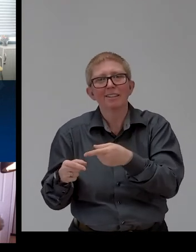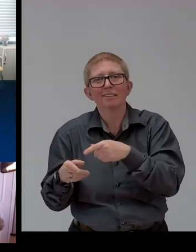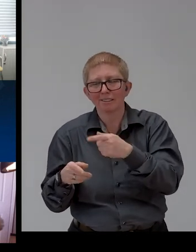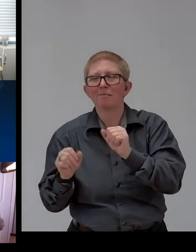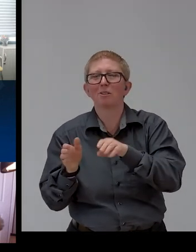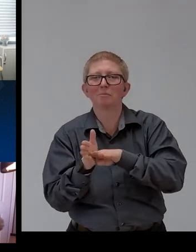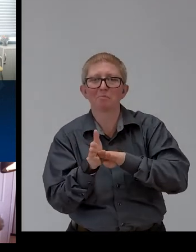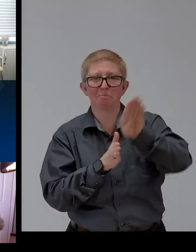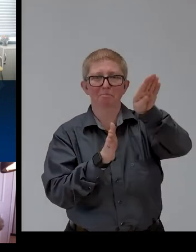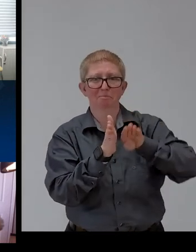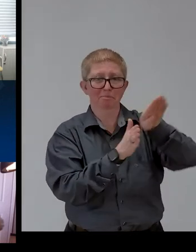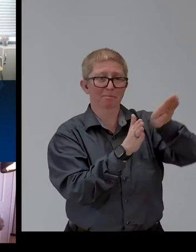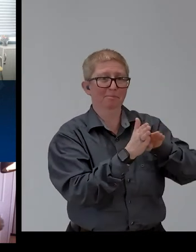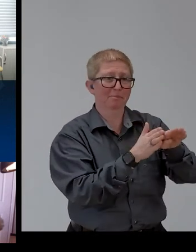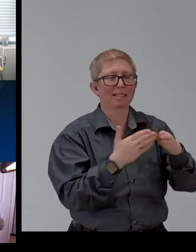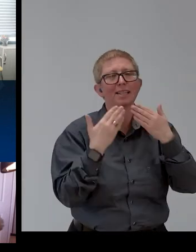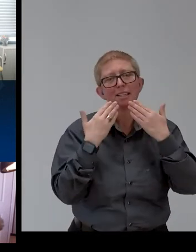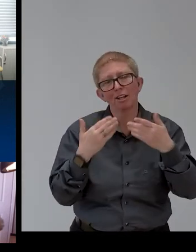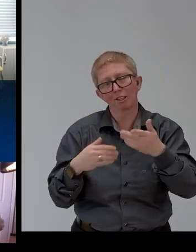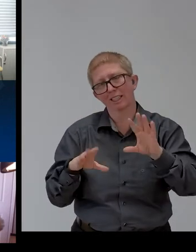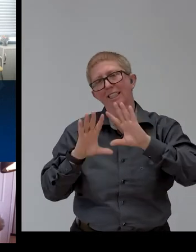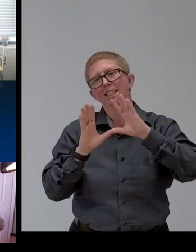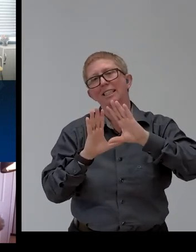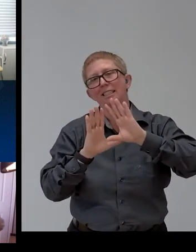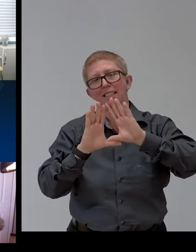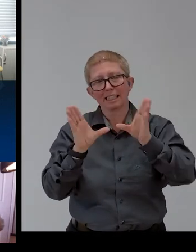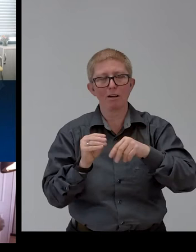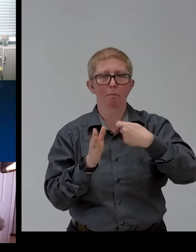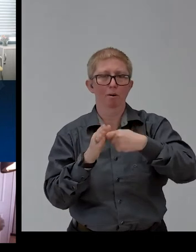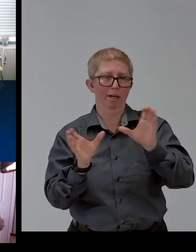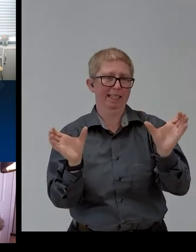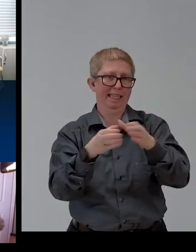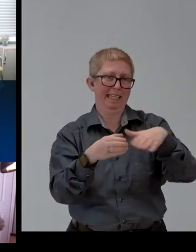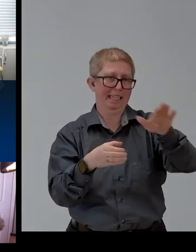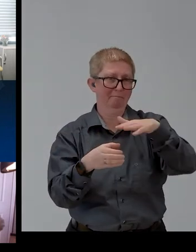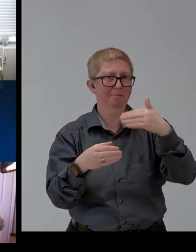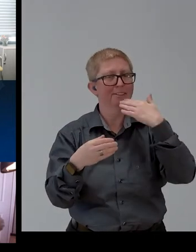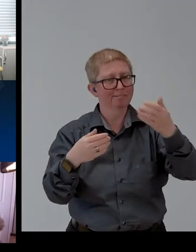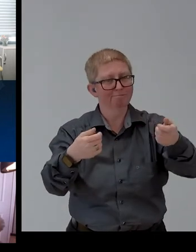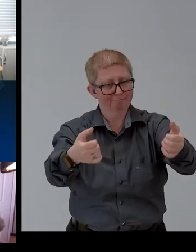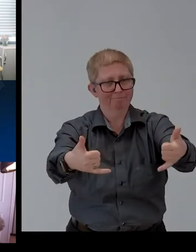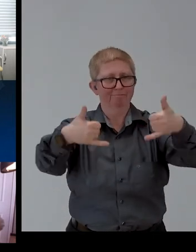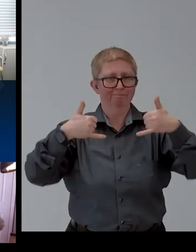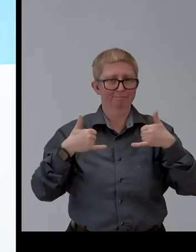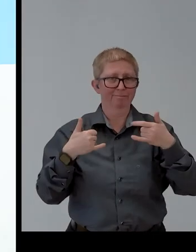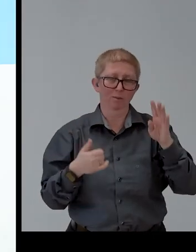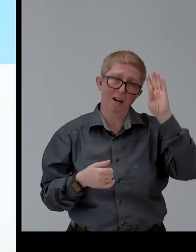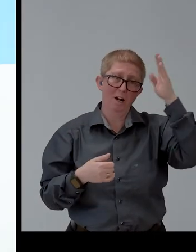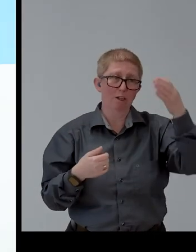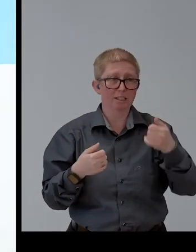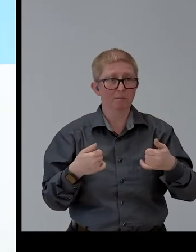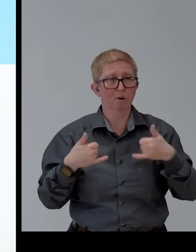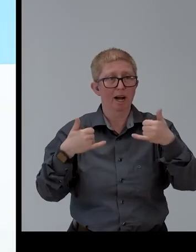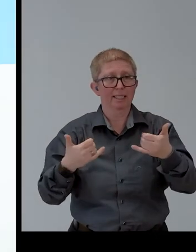you, Jiro Project team, for awarding AIMS as innovative practice from the business sector. Thank you. Thank you very